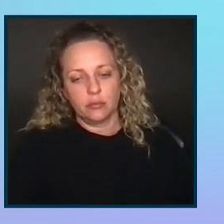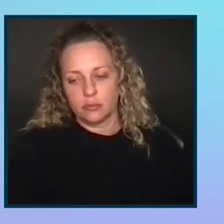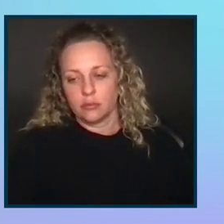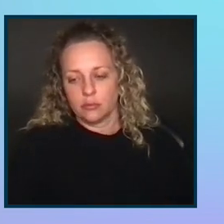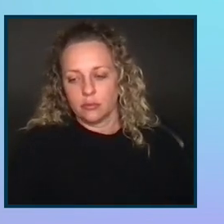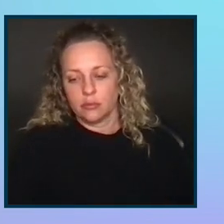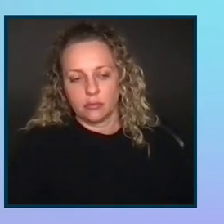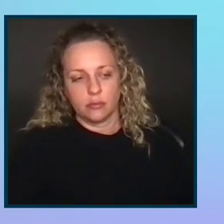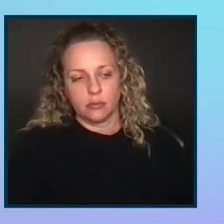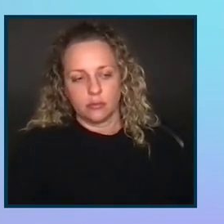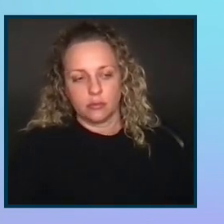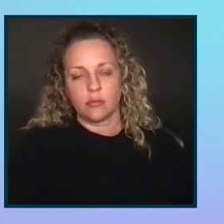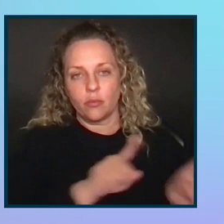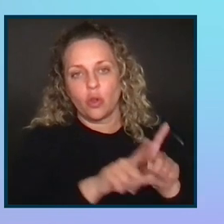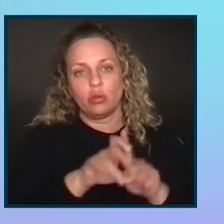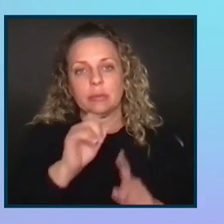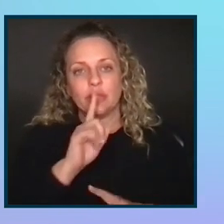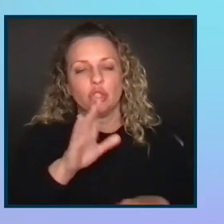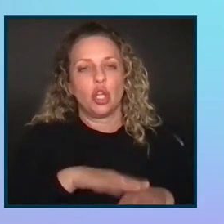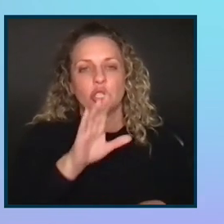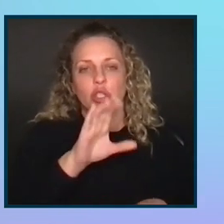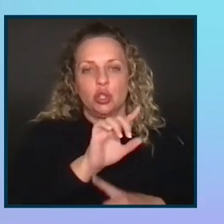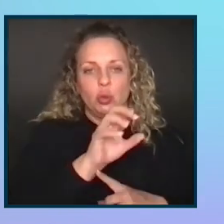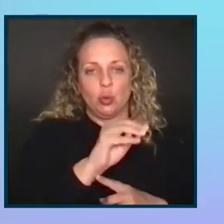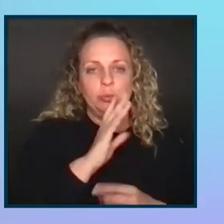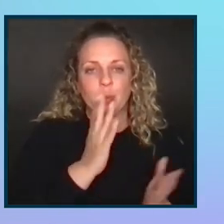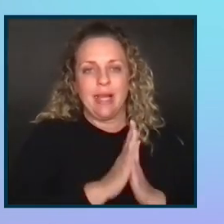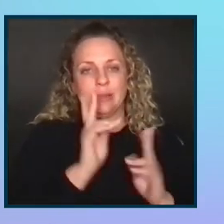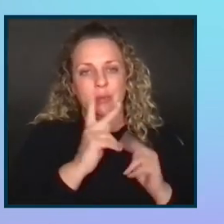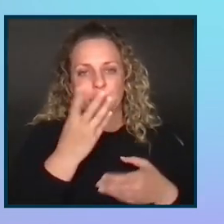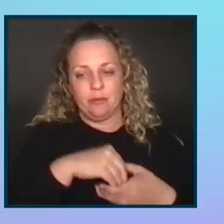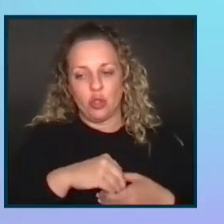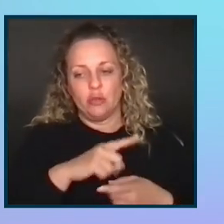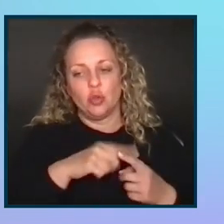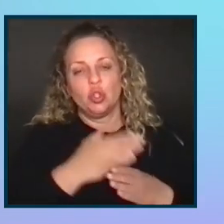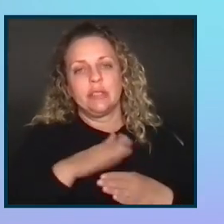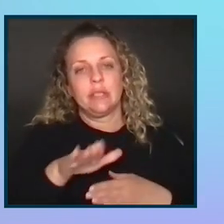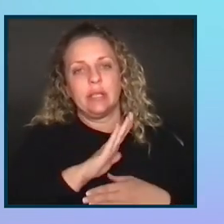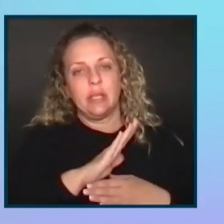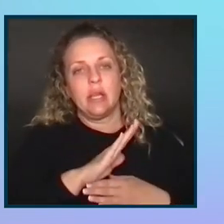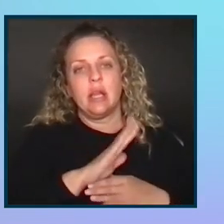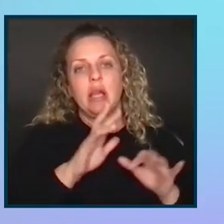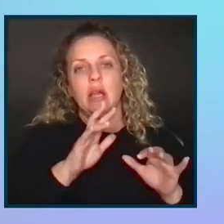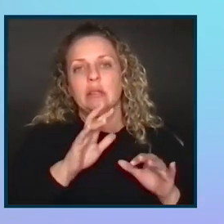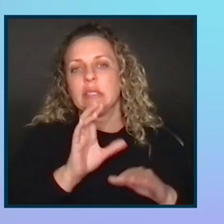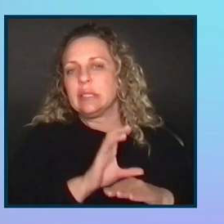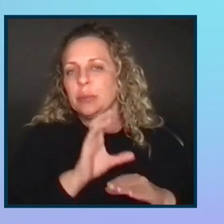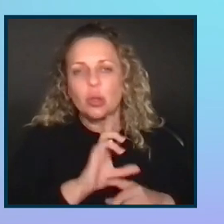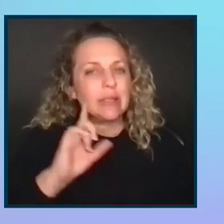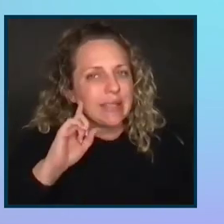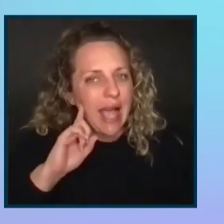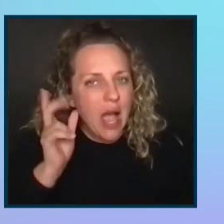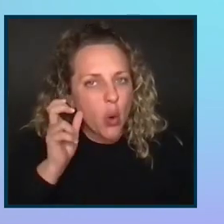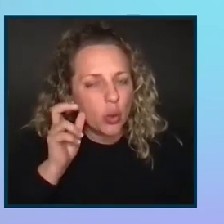And also making sure like on Zoom, you ask participants to share like their computer sound, for example, so